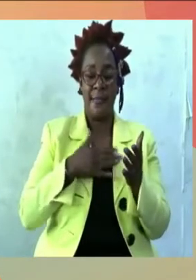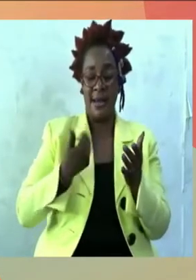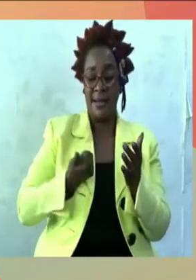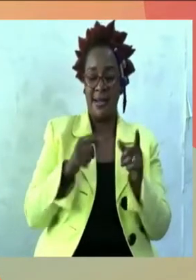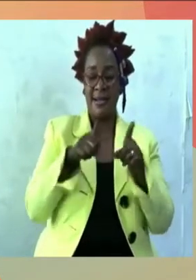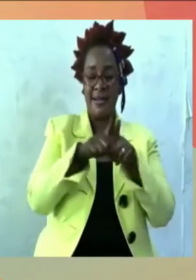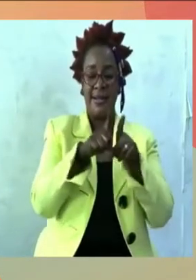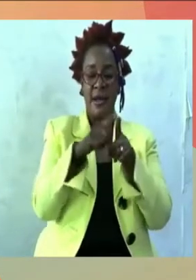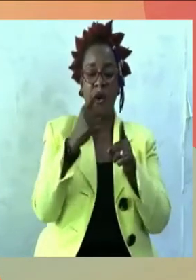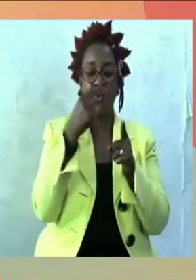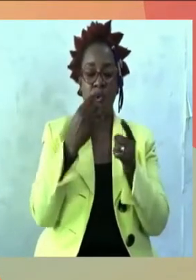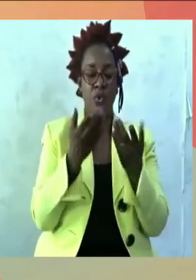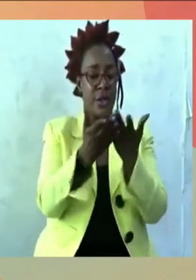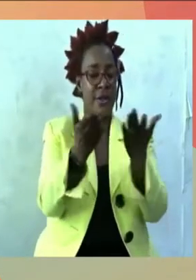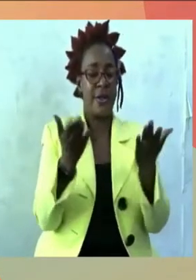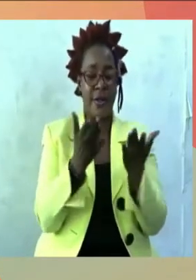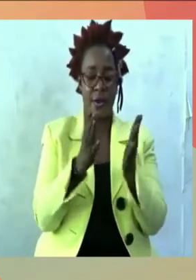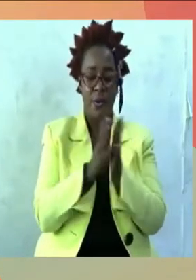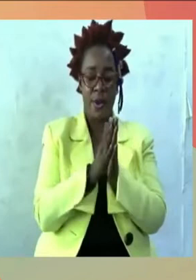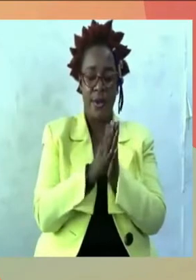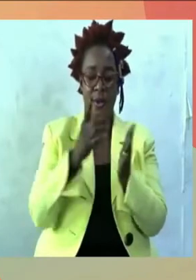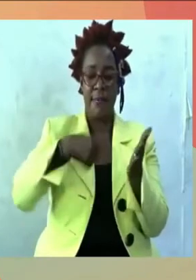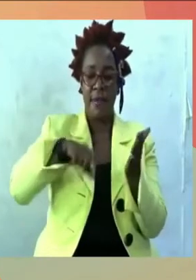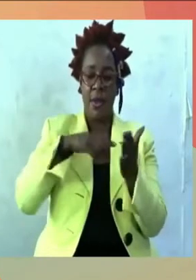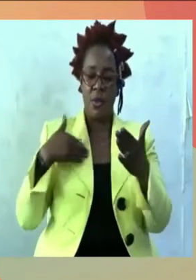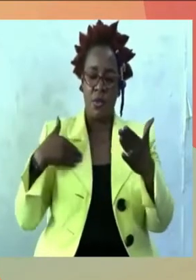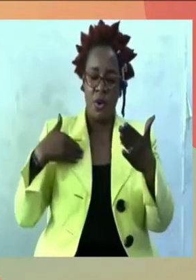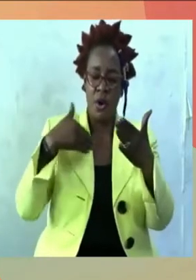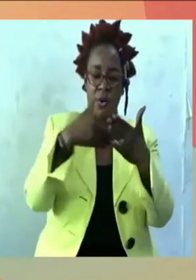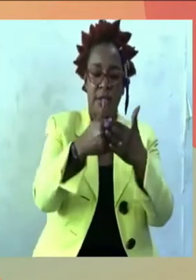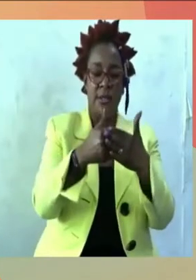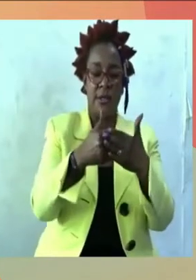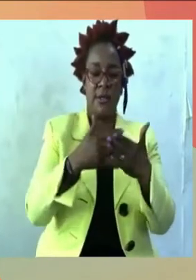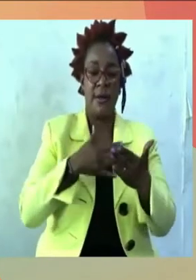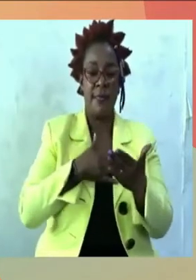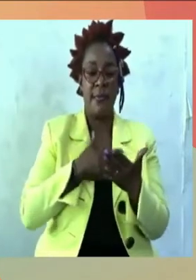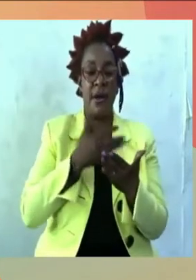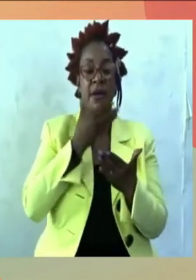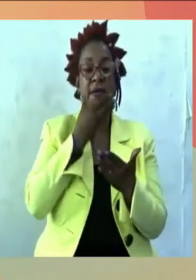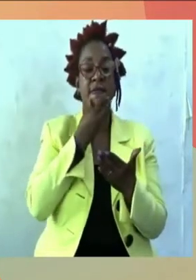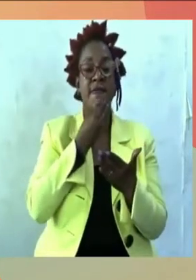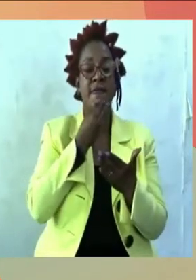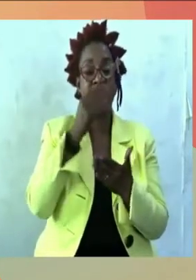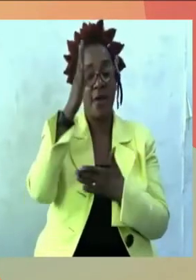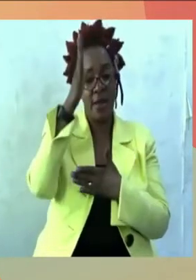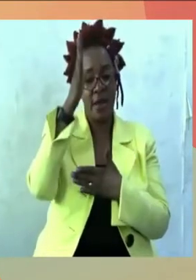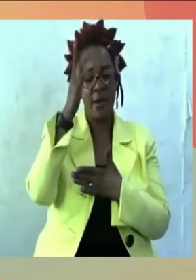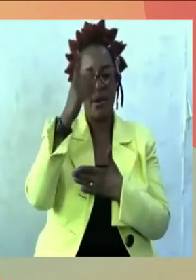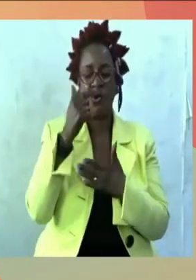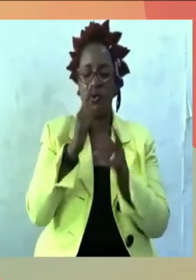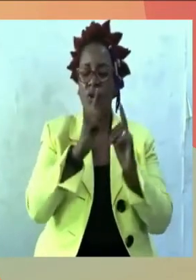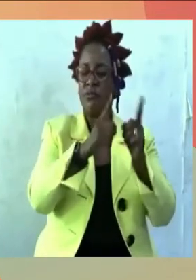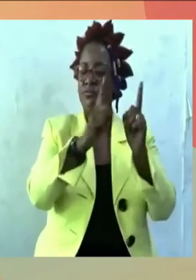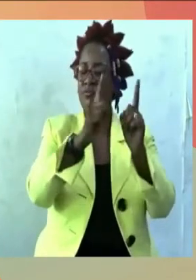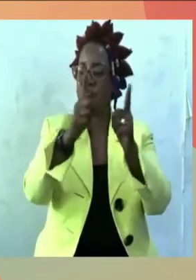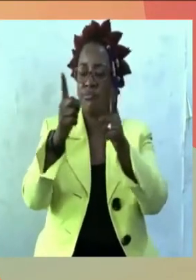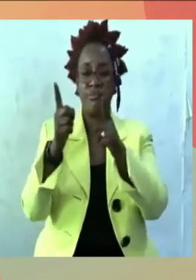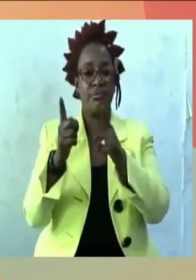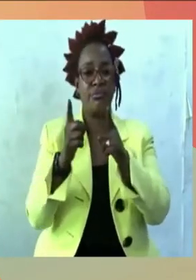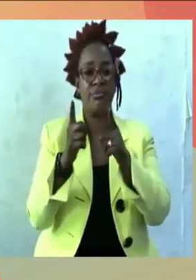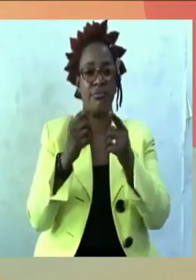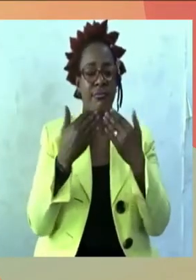Apoorva Bakshi. My father who walked with me across the country. Thank you.